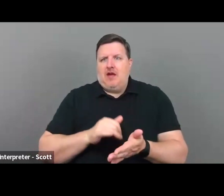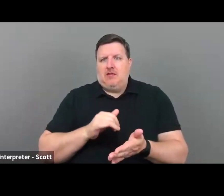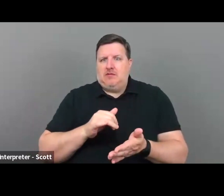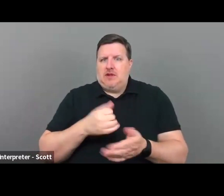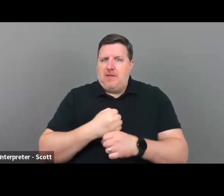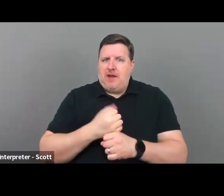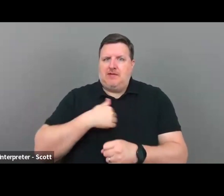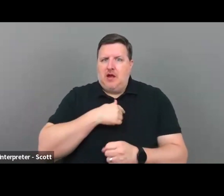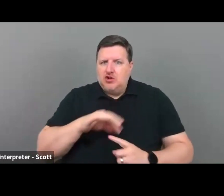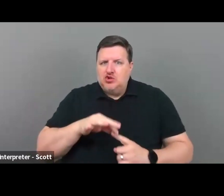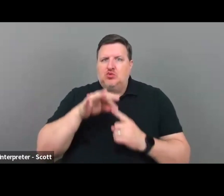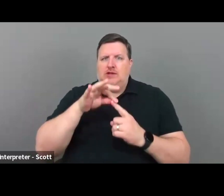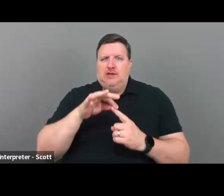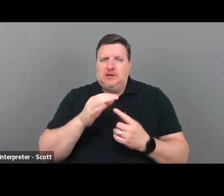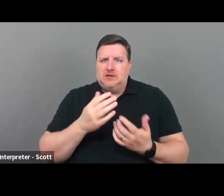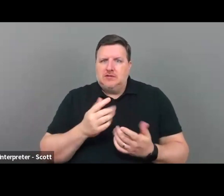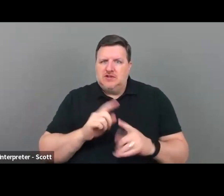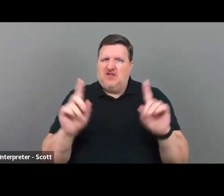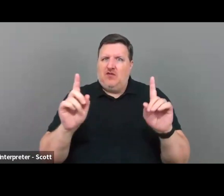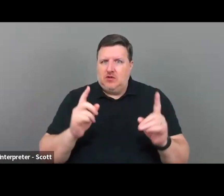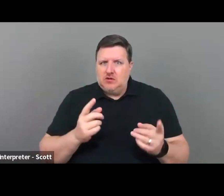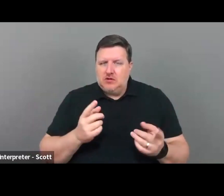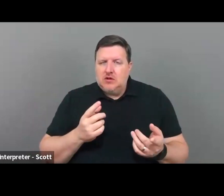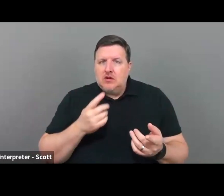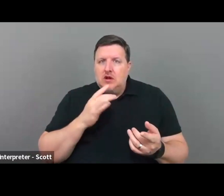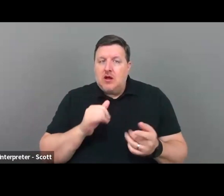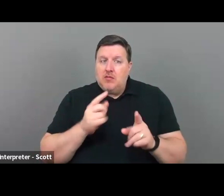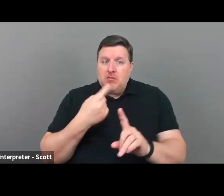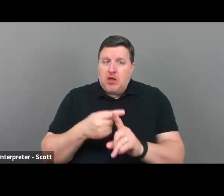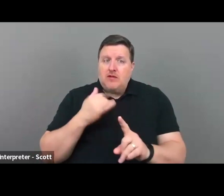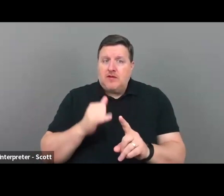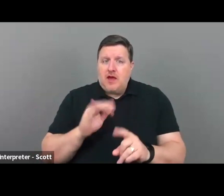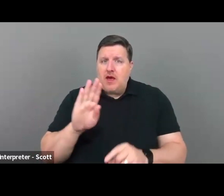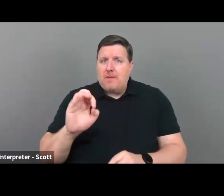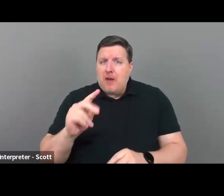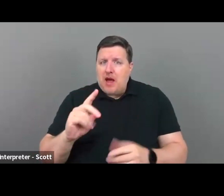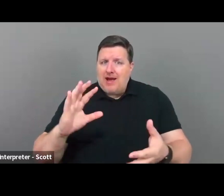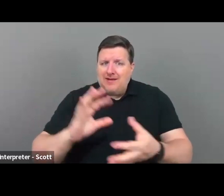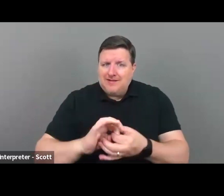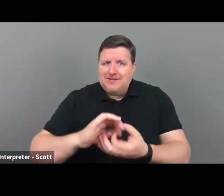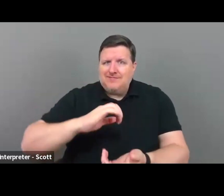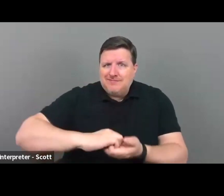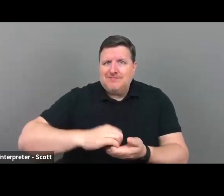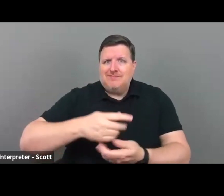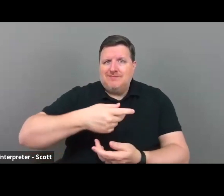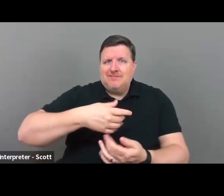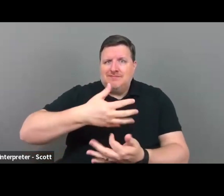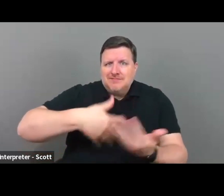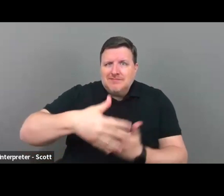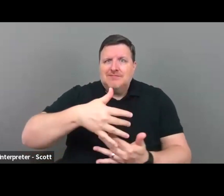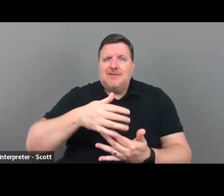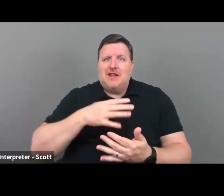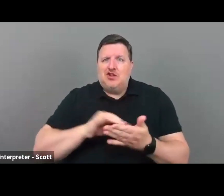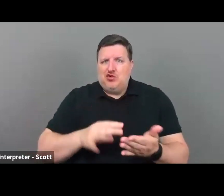us unique and special and the bomb that the students create. So, you know, we're looking at, um,